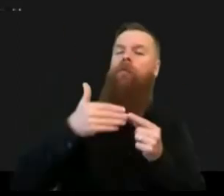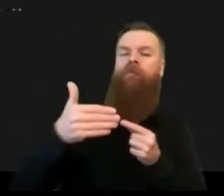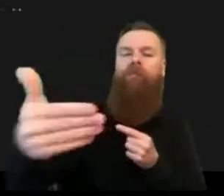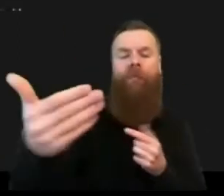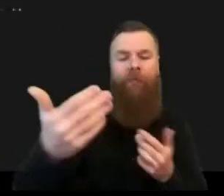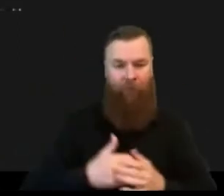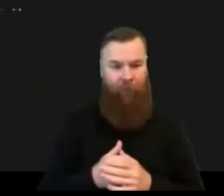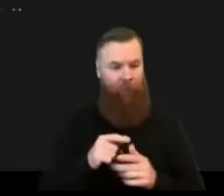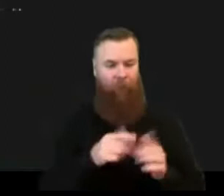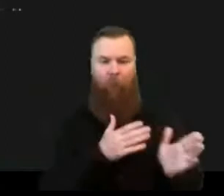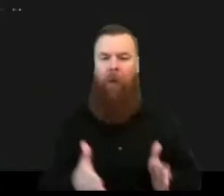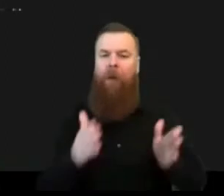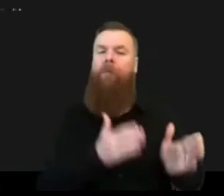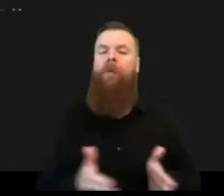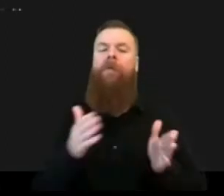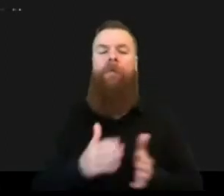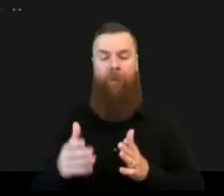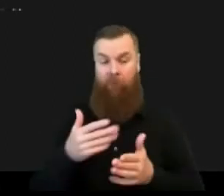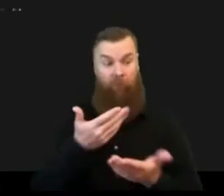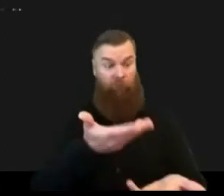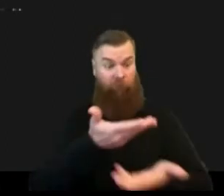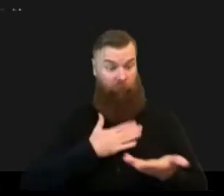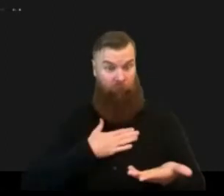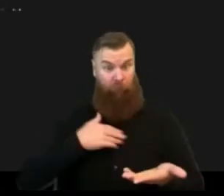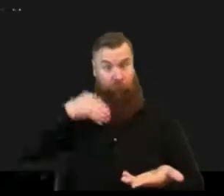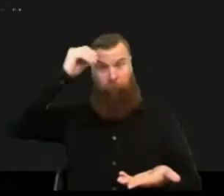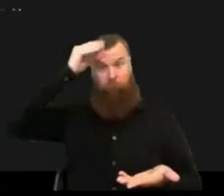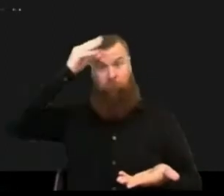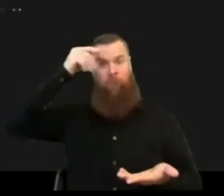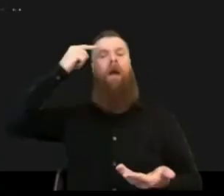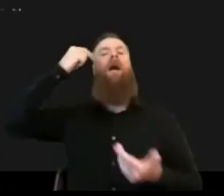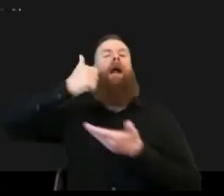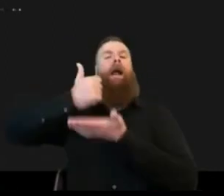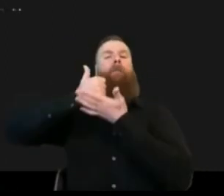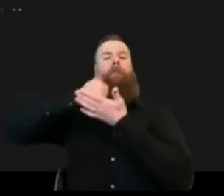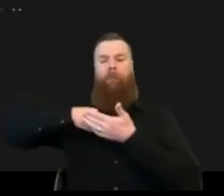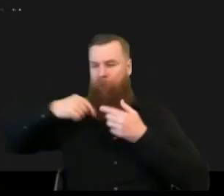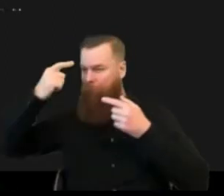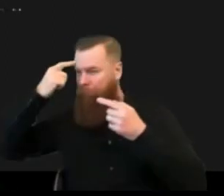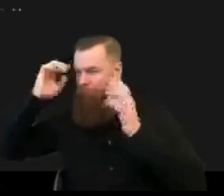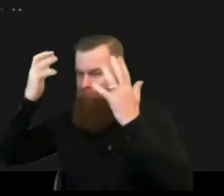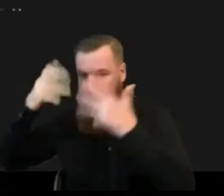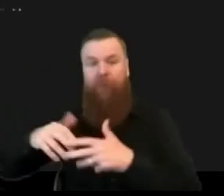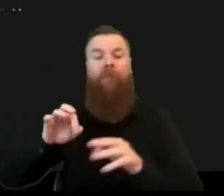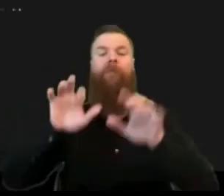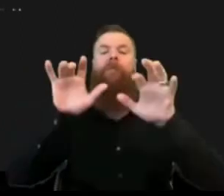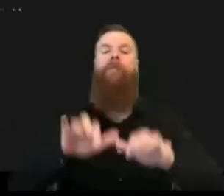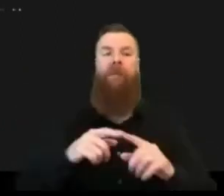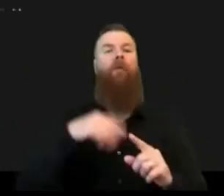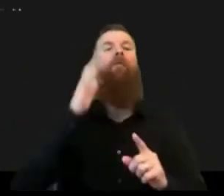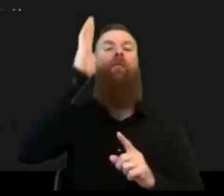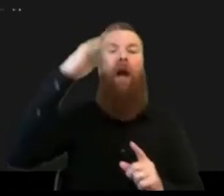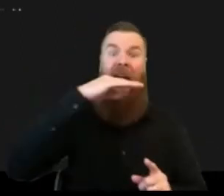uh work the disaster risk management and reduced um possible